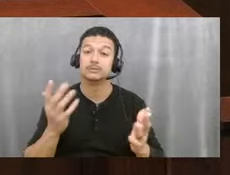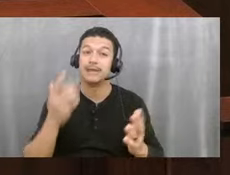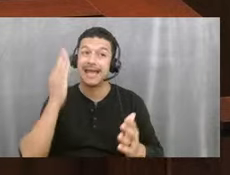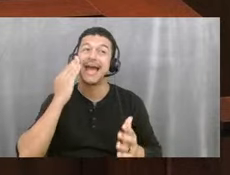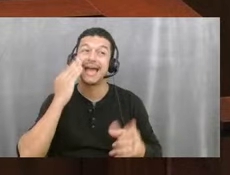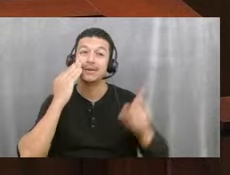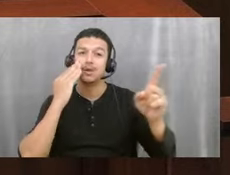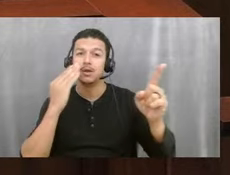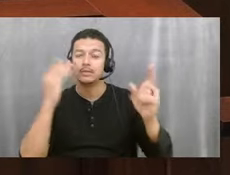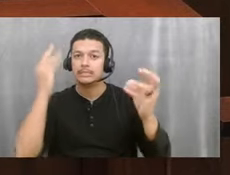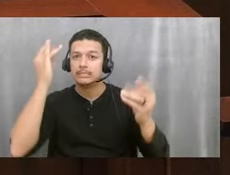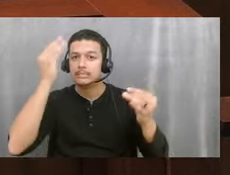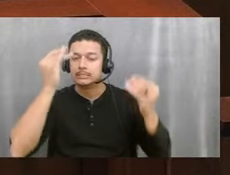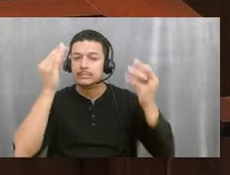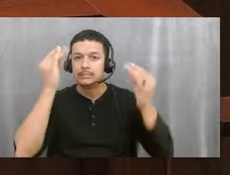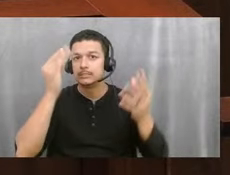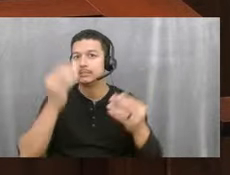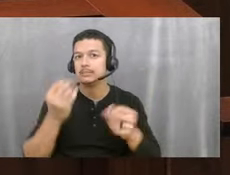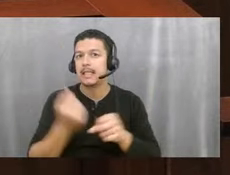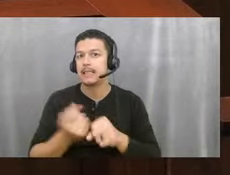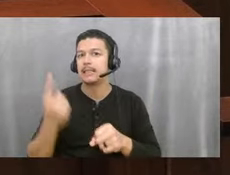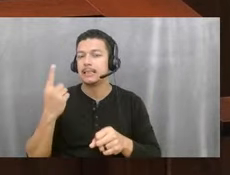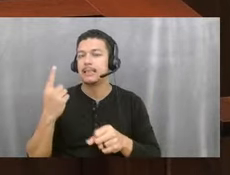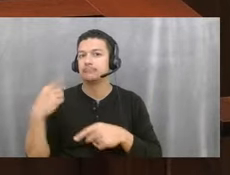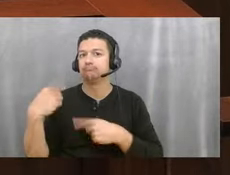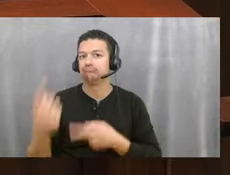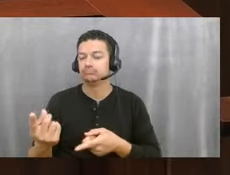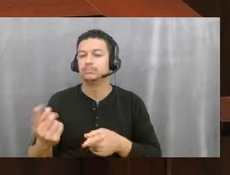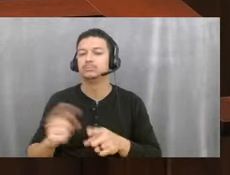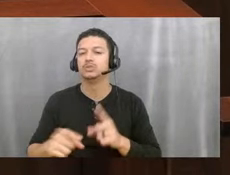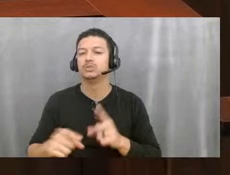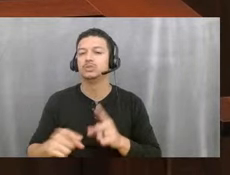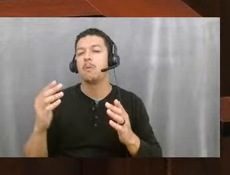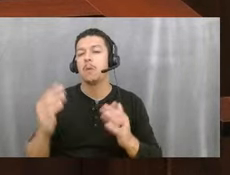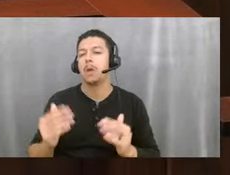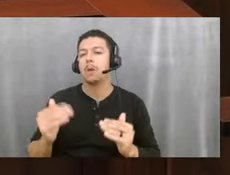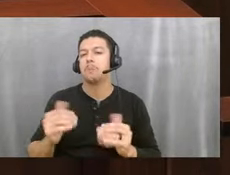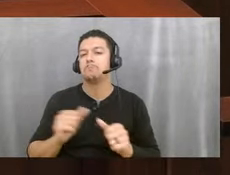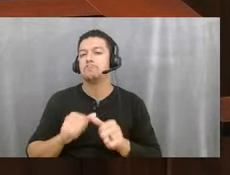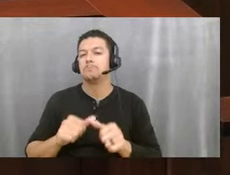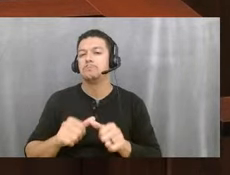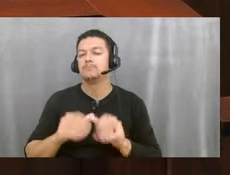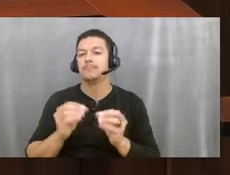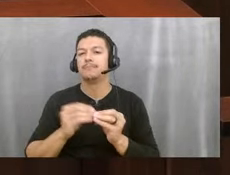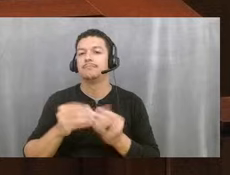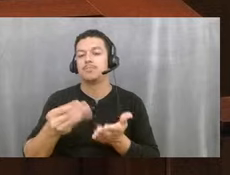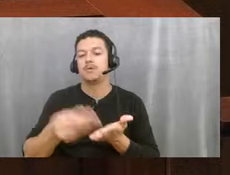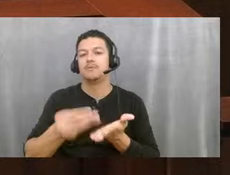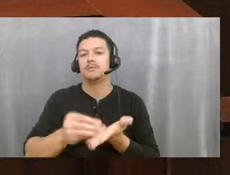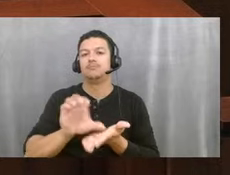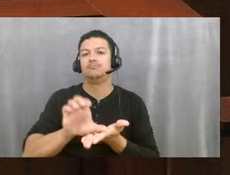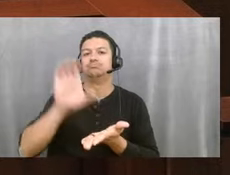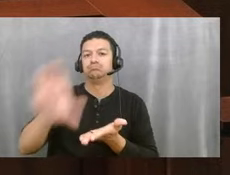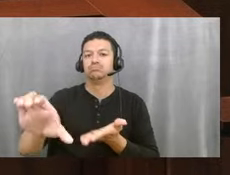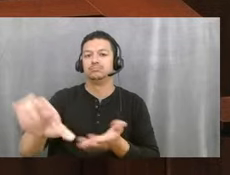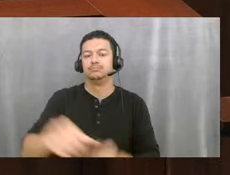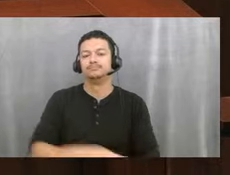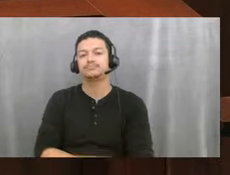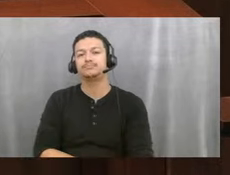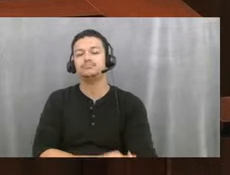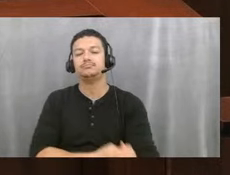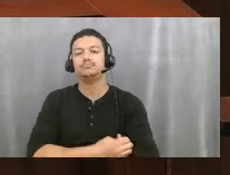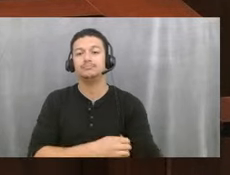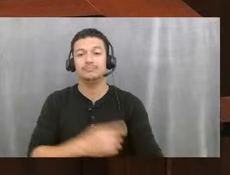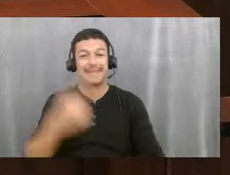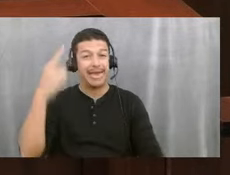last year. And so we're hoping that that can continue and more funds can be given. I think I'll stop